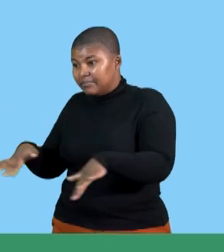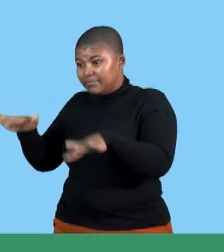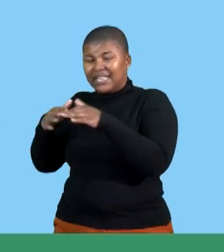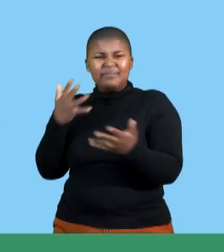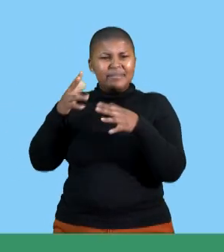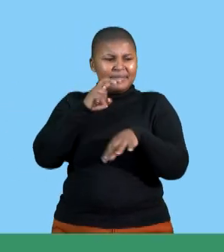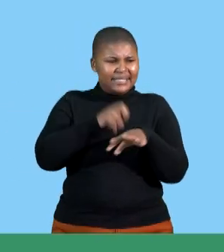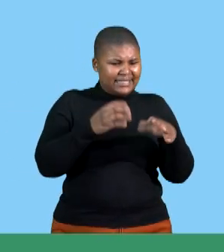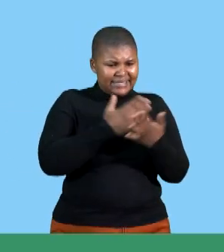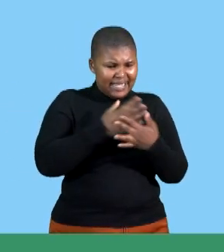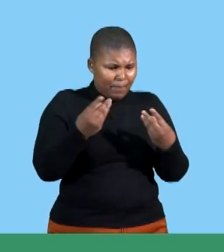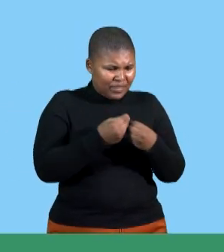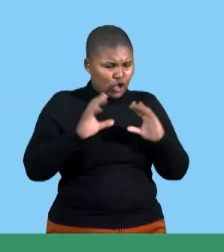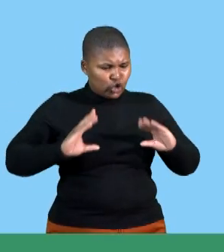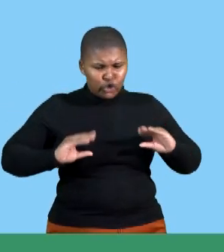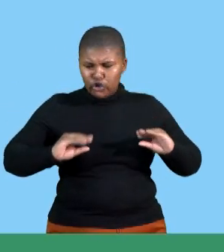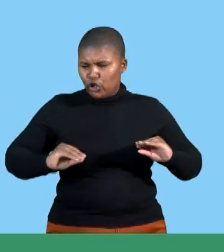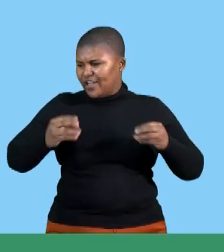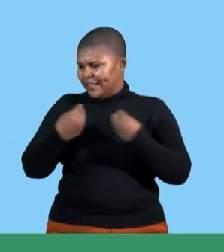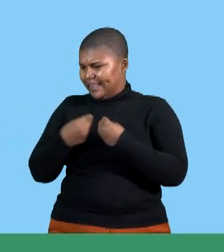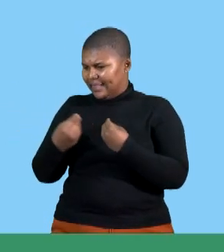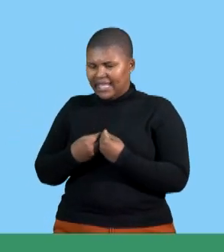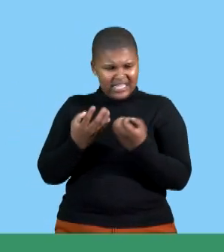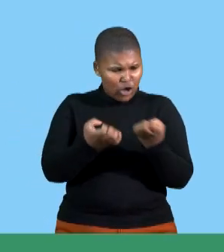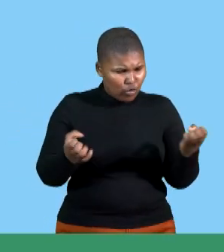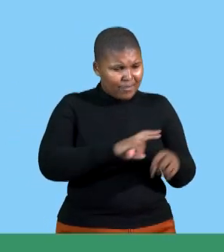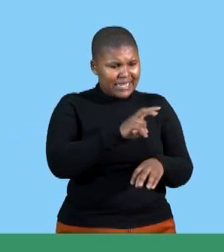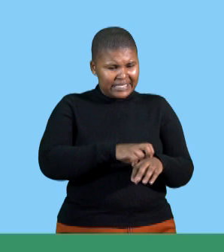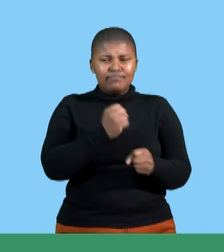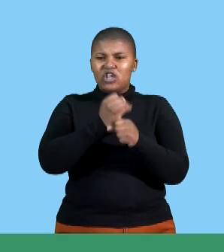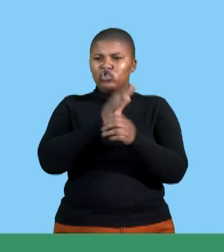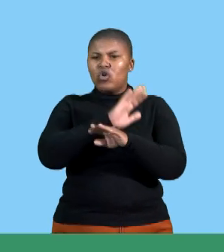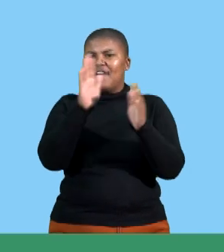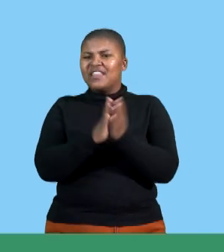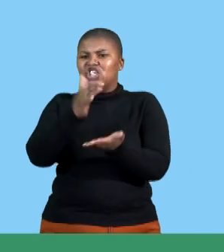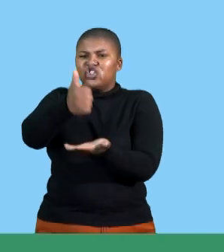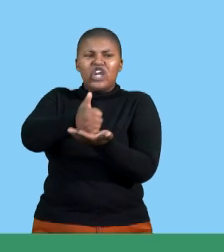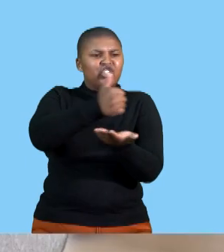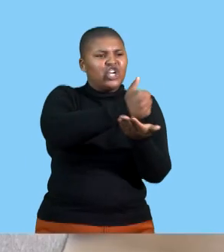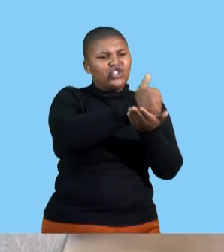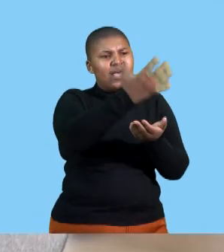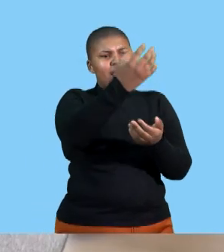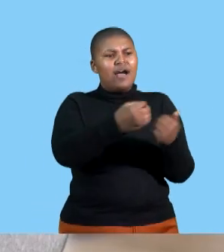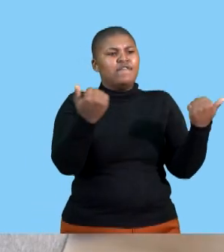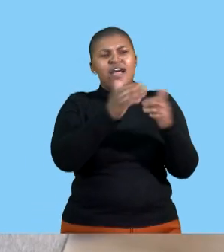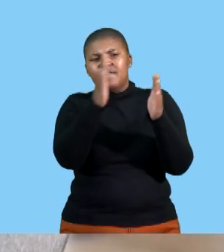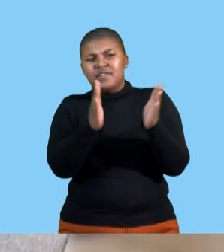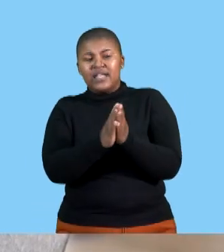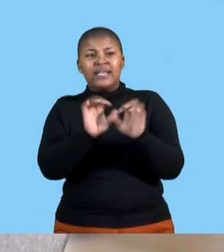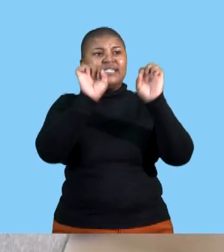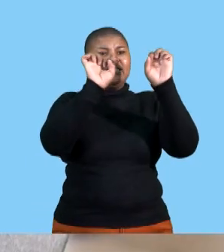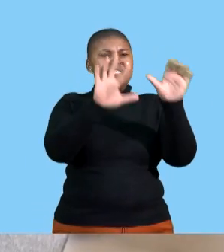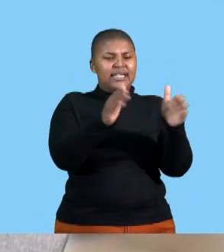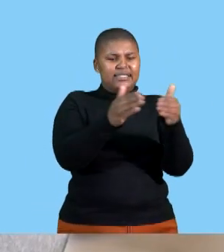everything is fine. If you need furniture and show that the furniture is readily available to accommodate everybody. You don't want to find yourself now having